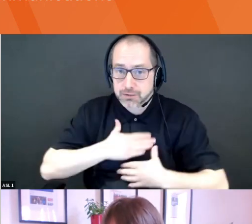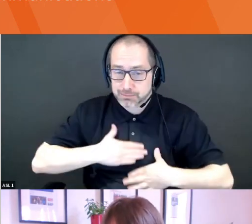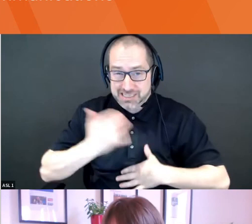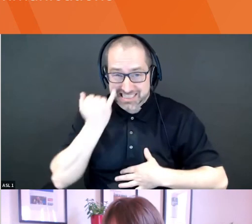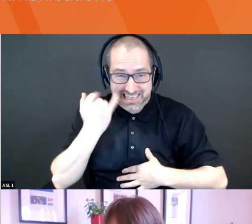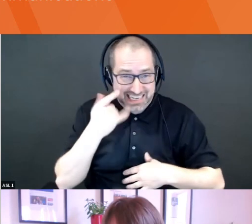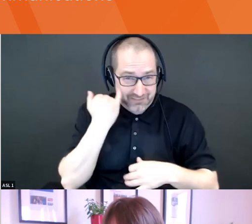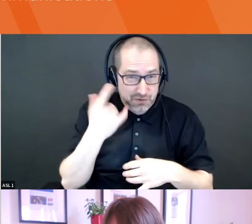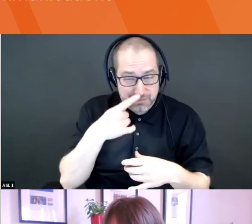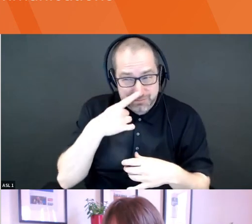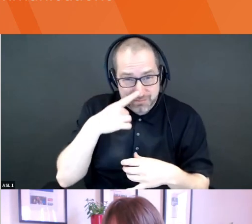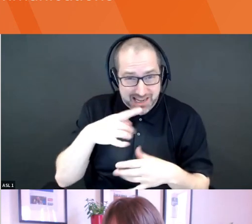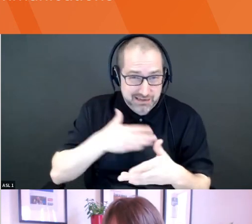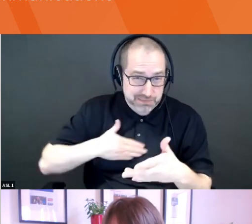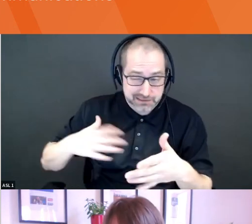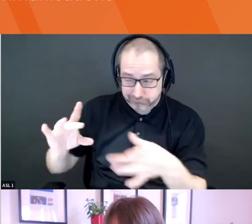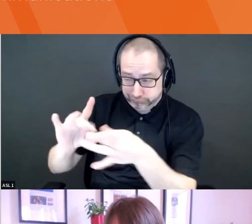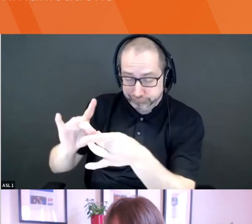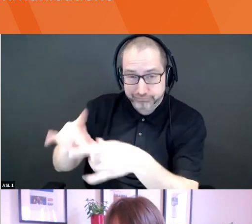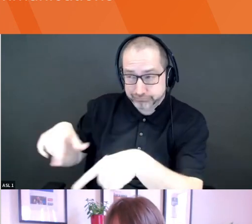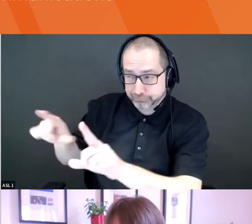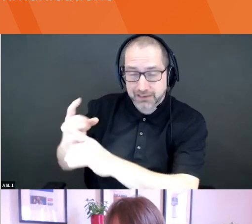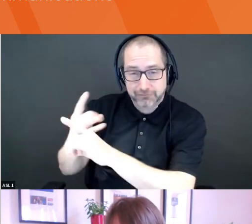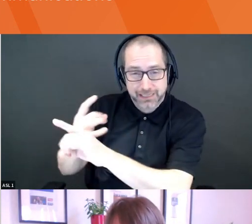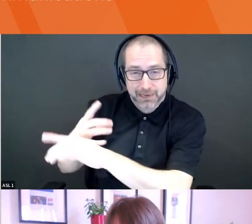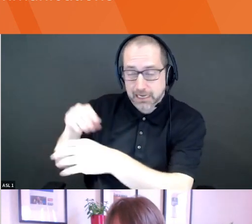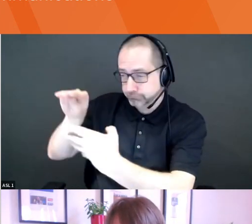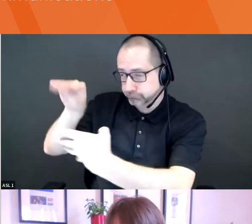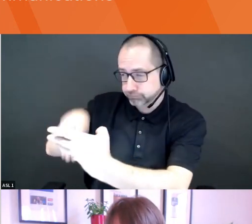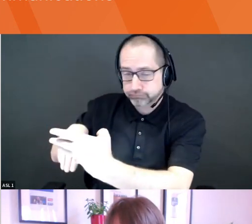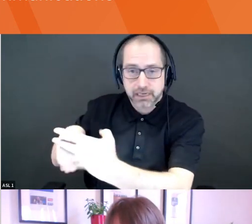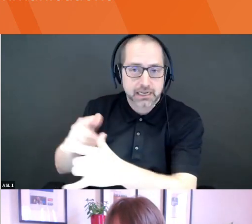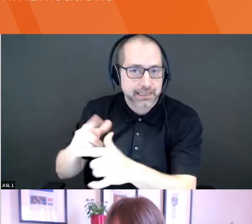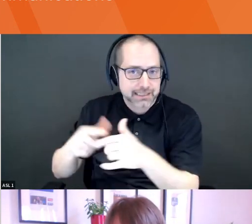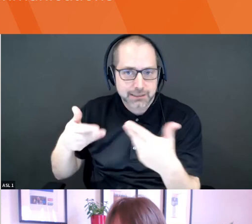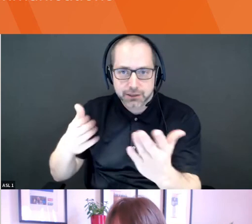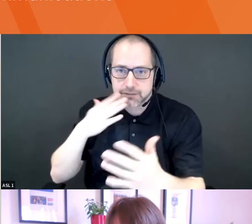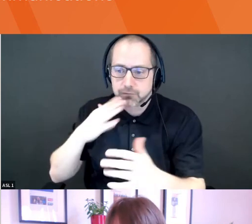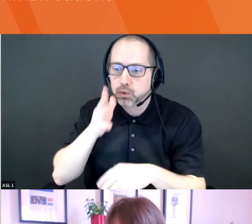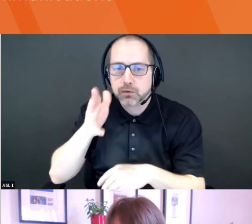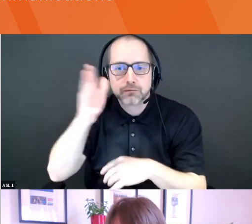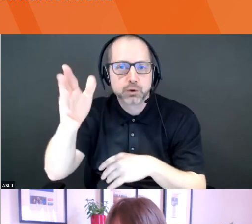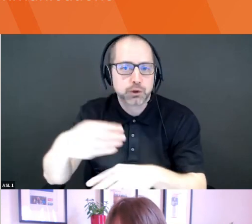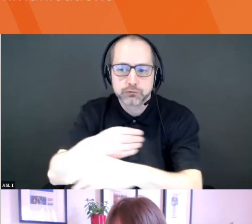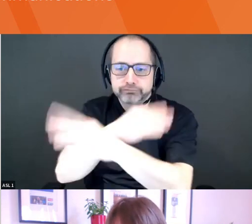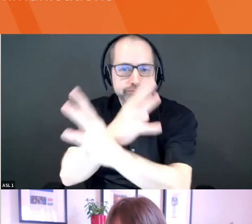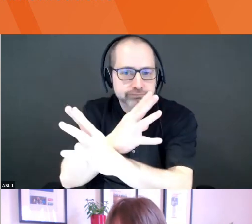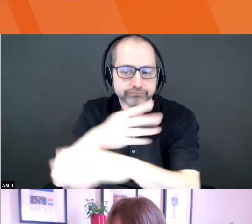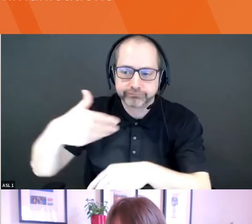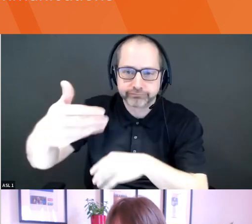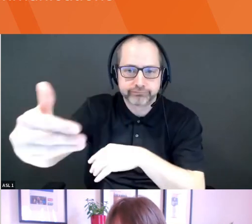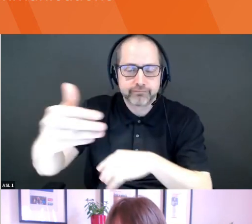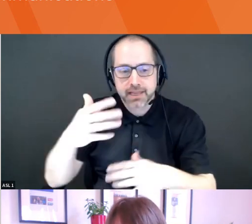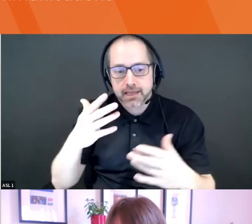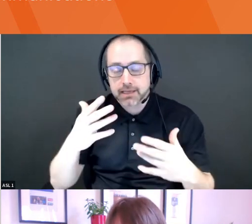that, uh, and fill out some feedback, uh, give us some suggestions for future sessions. Um, but ultimately, thank